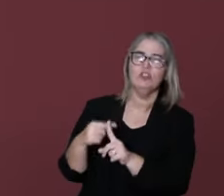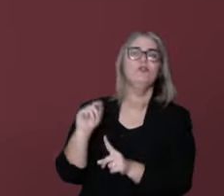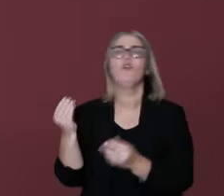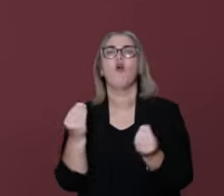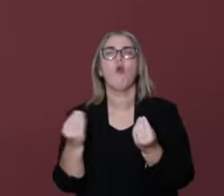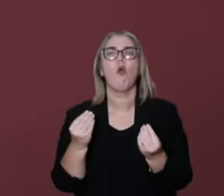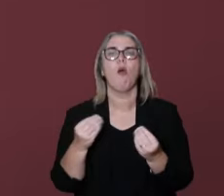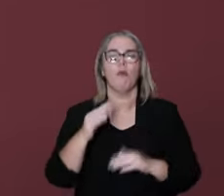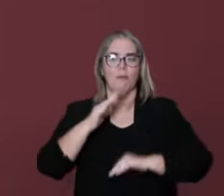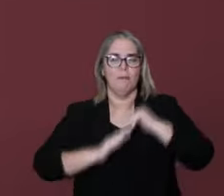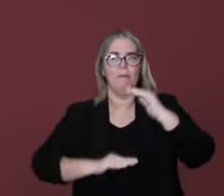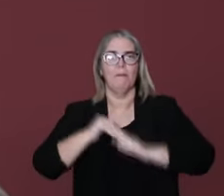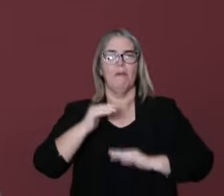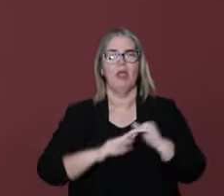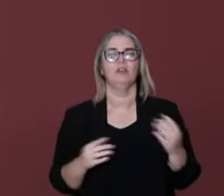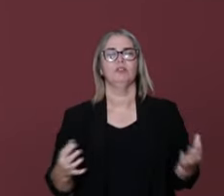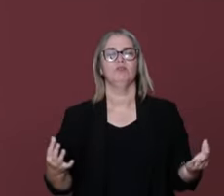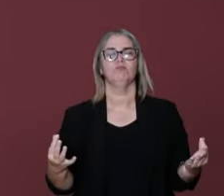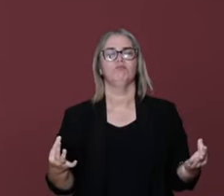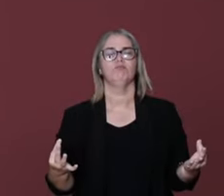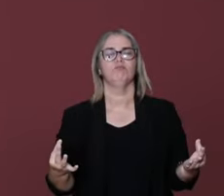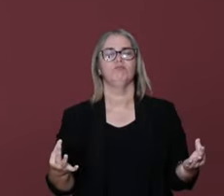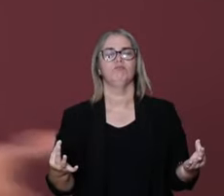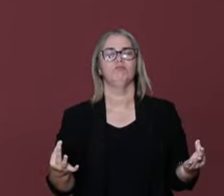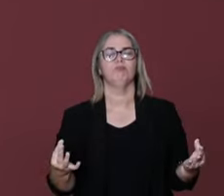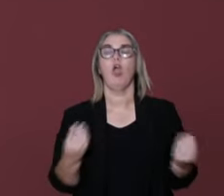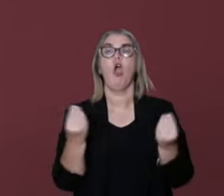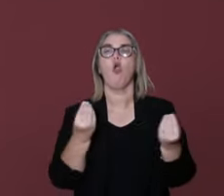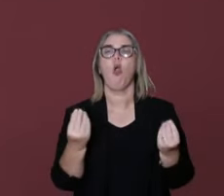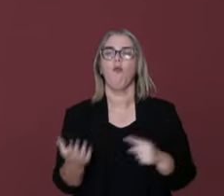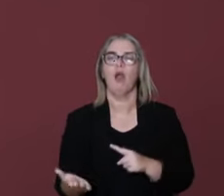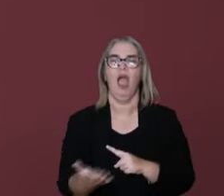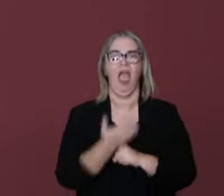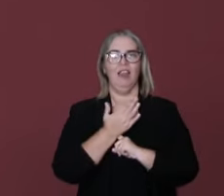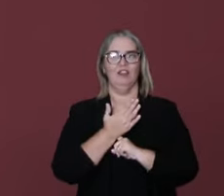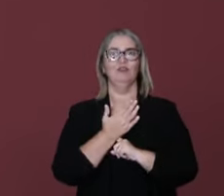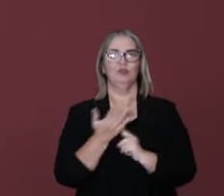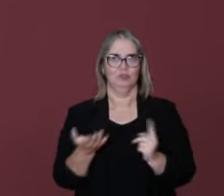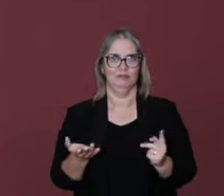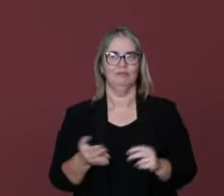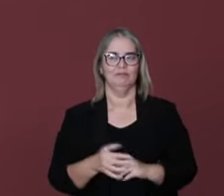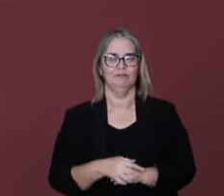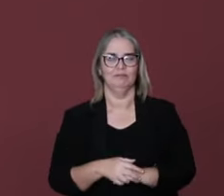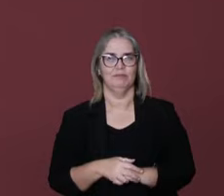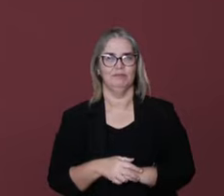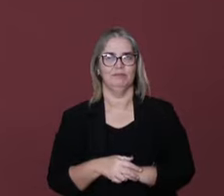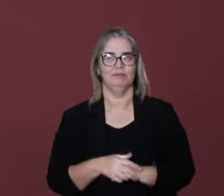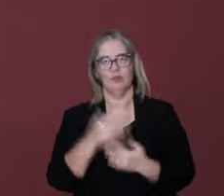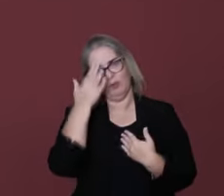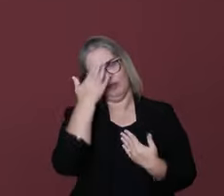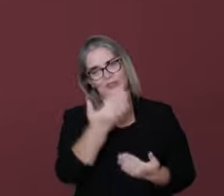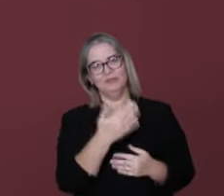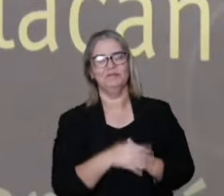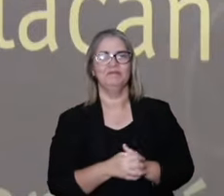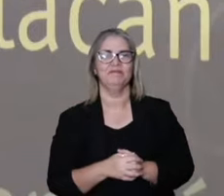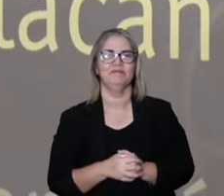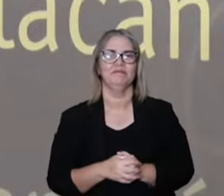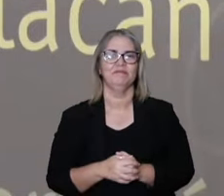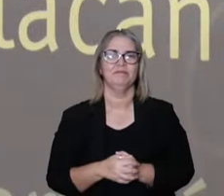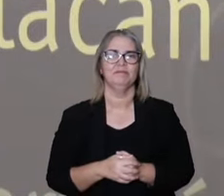afraid of the silence. So tell us a little bit about the meditative practice and how accessible it is to every one of us.